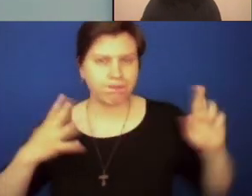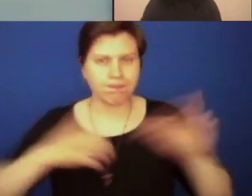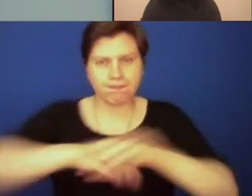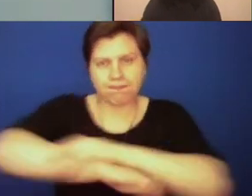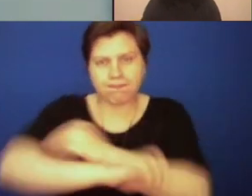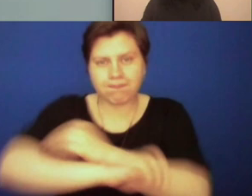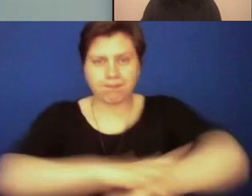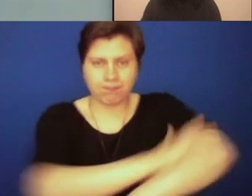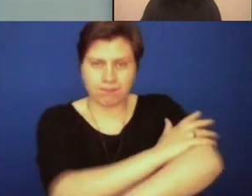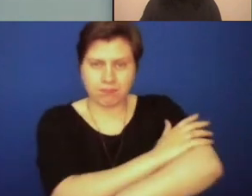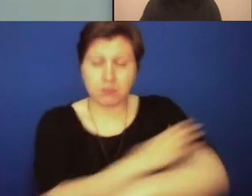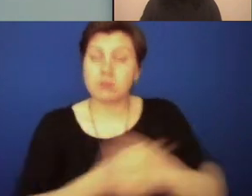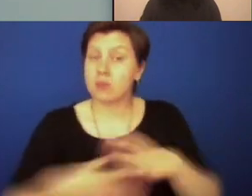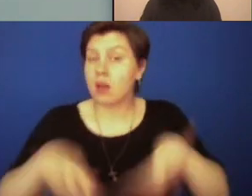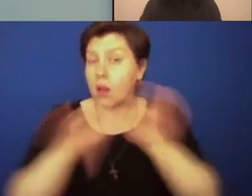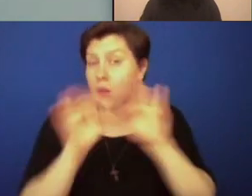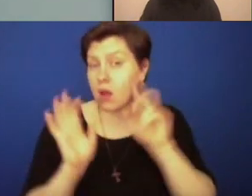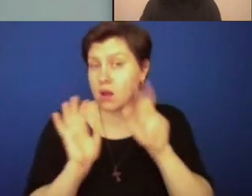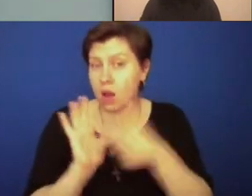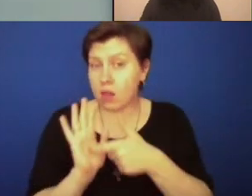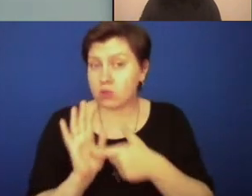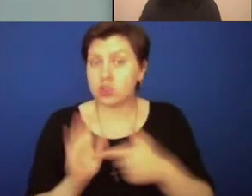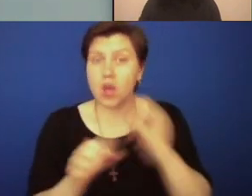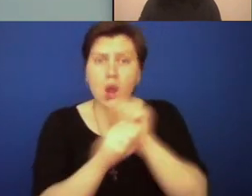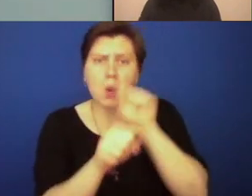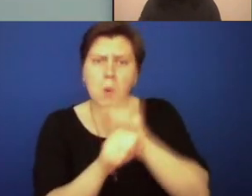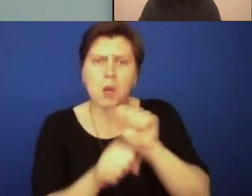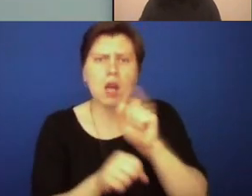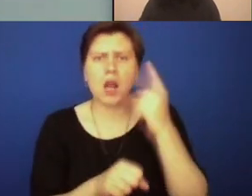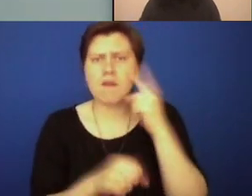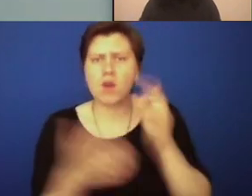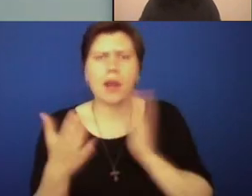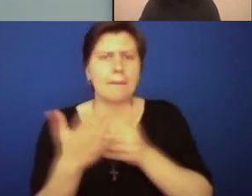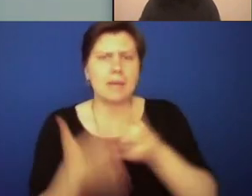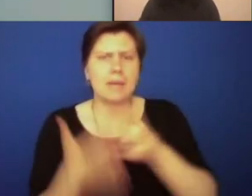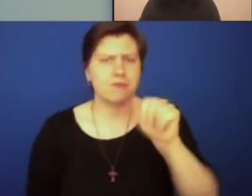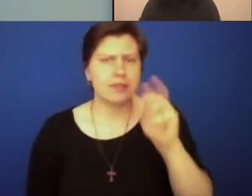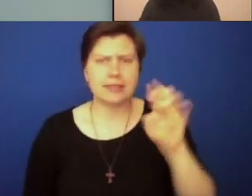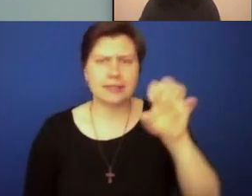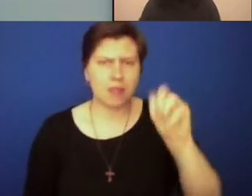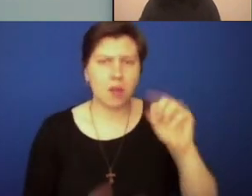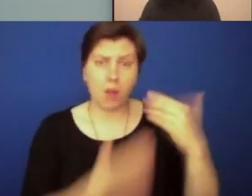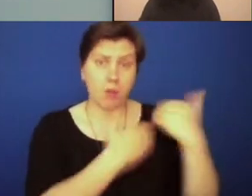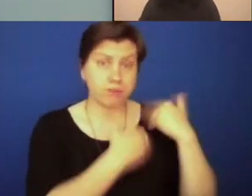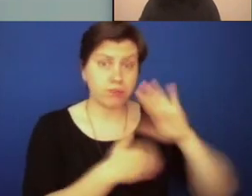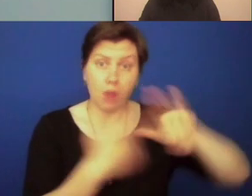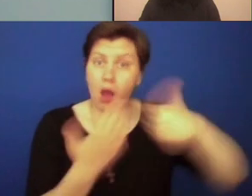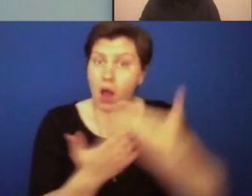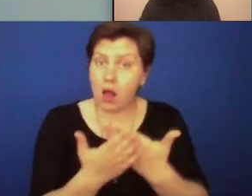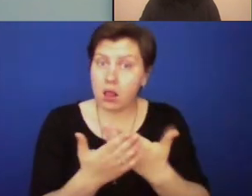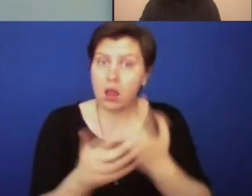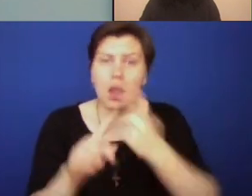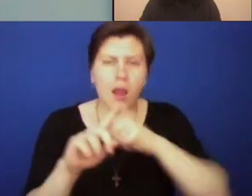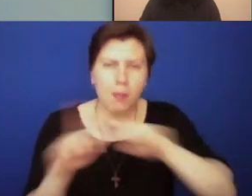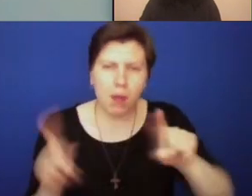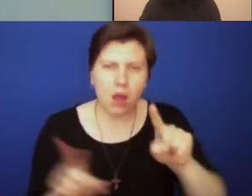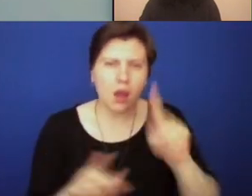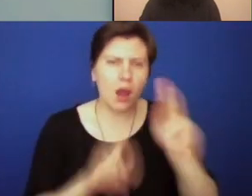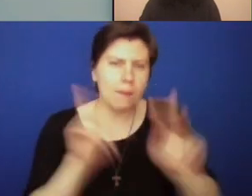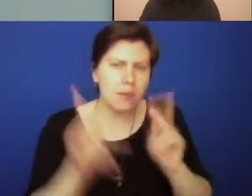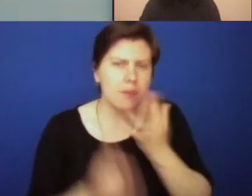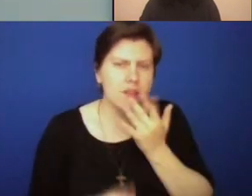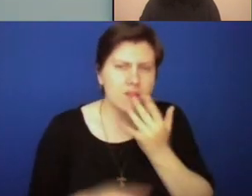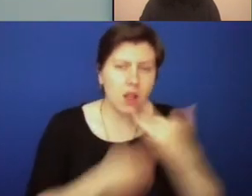is important to acknowledge that while the work of combating racism includes us all, it's not the responsibility of people of color to educate others on the realities of racism.